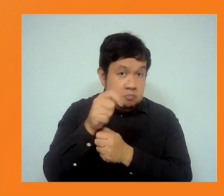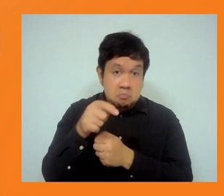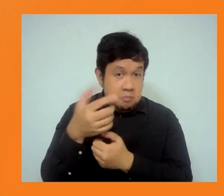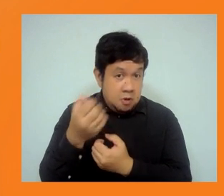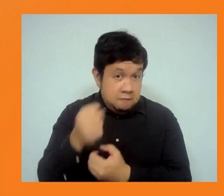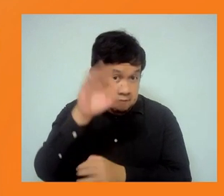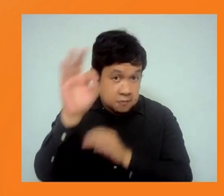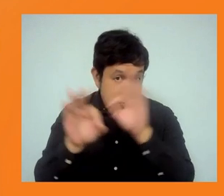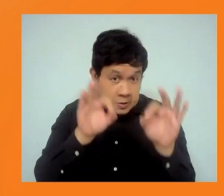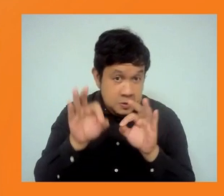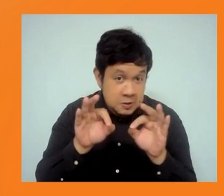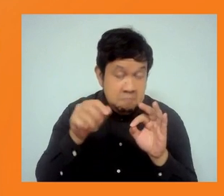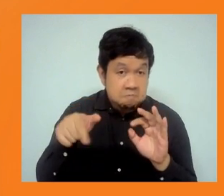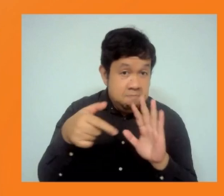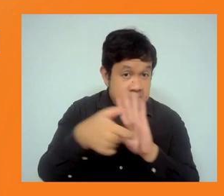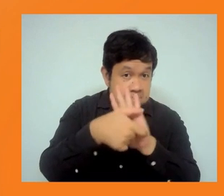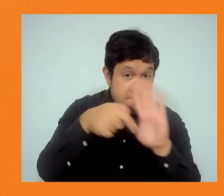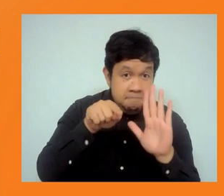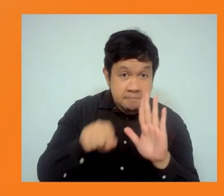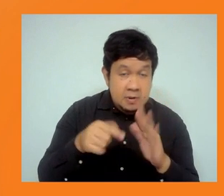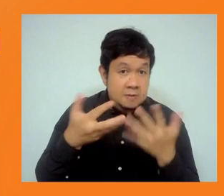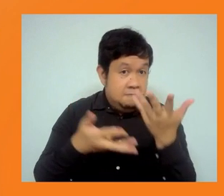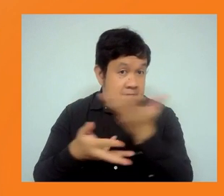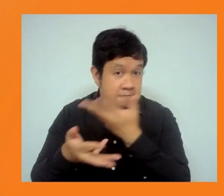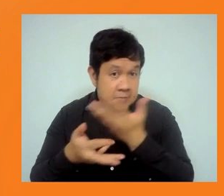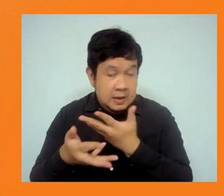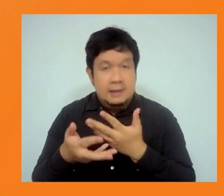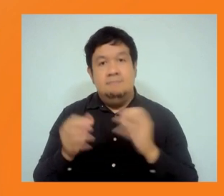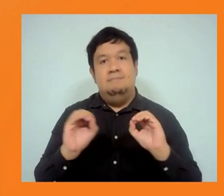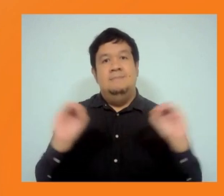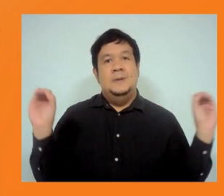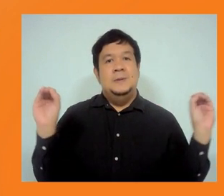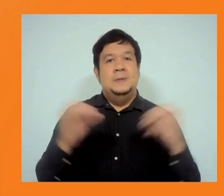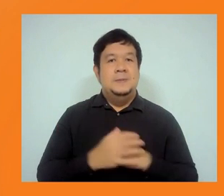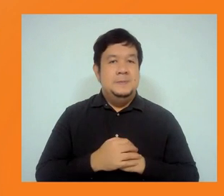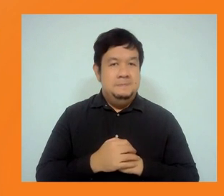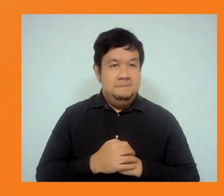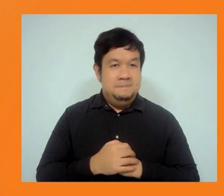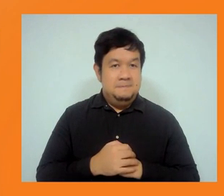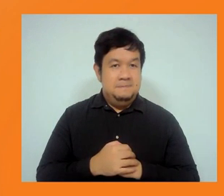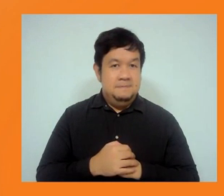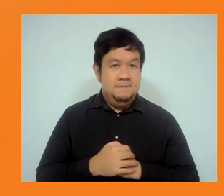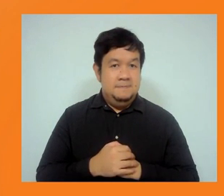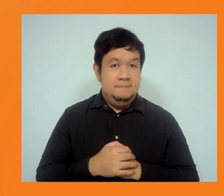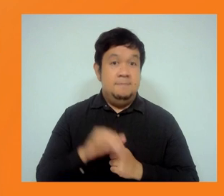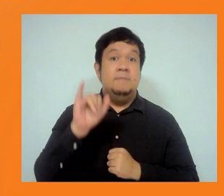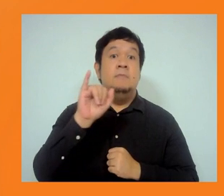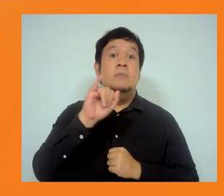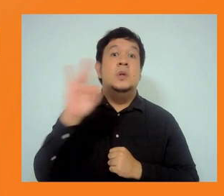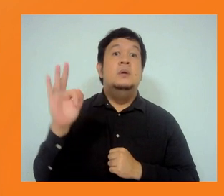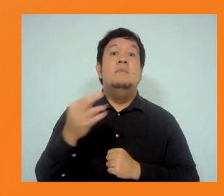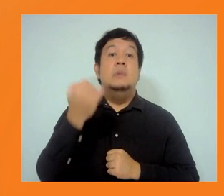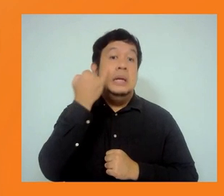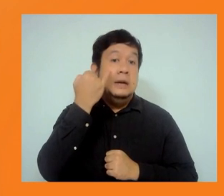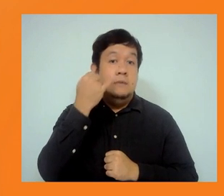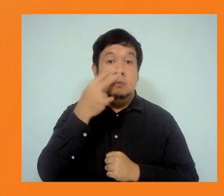original consultation process. And, you know, clearly, if you had been there at a different time of year or had reached out in a more comprehensive